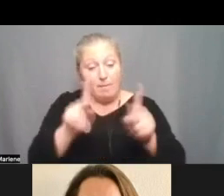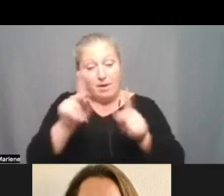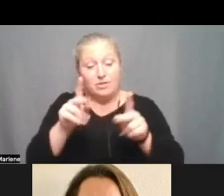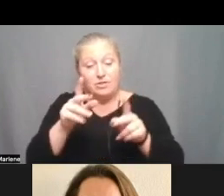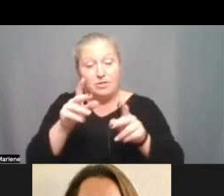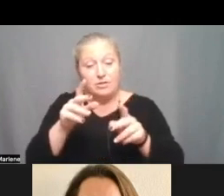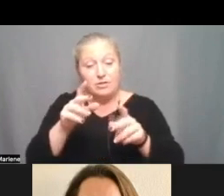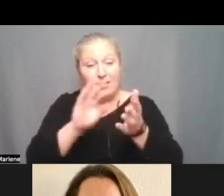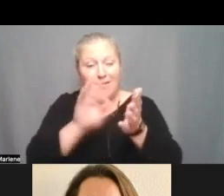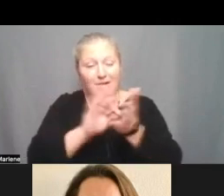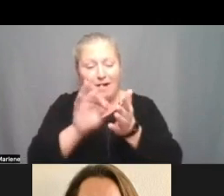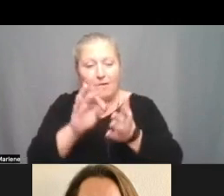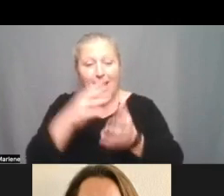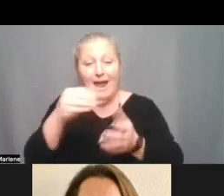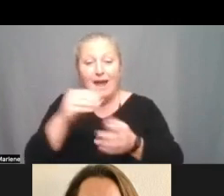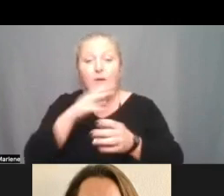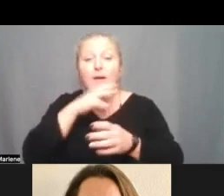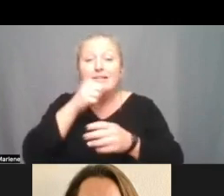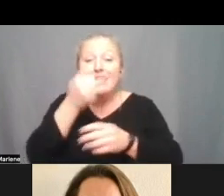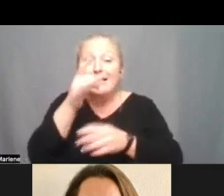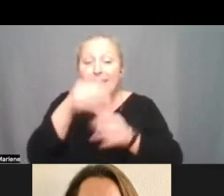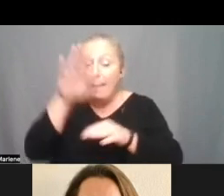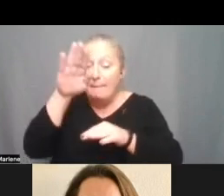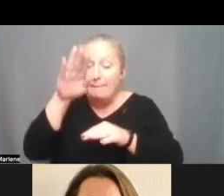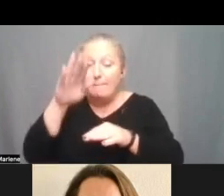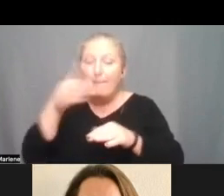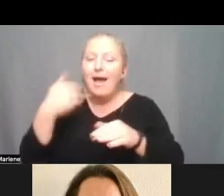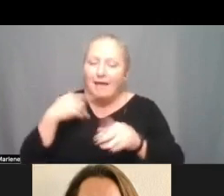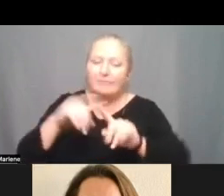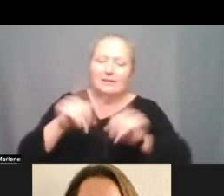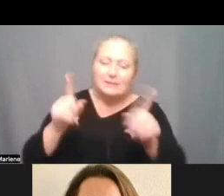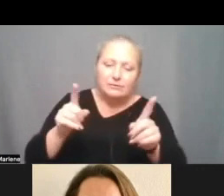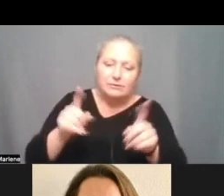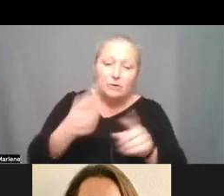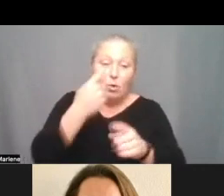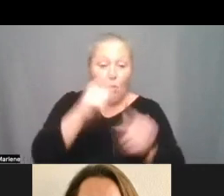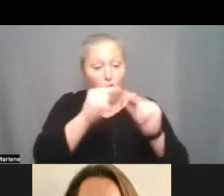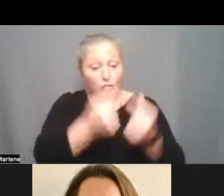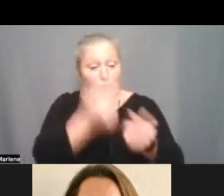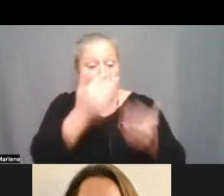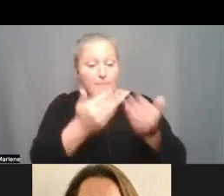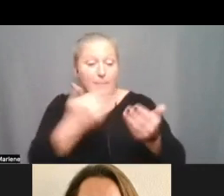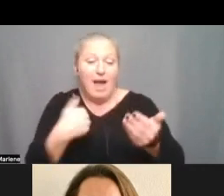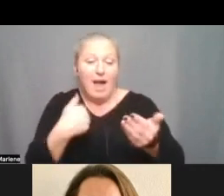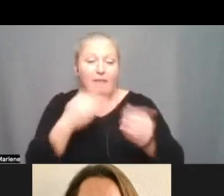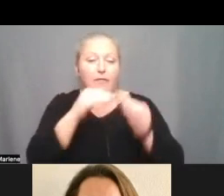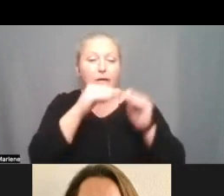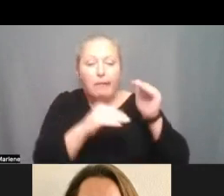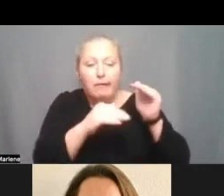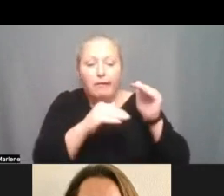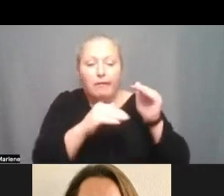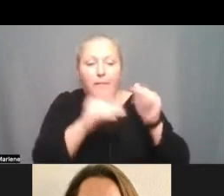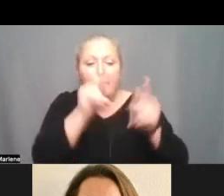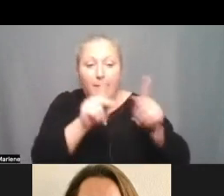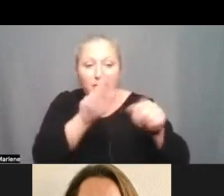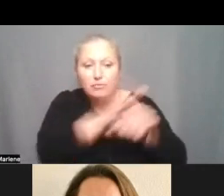age 18 over population do have some differences so whereas one group might have a slightly lower total population they might have